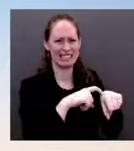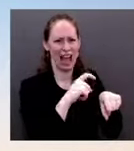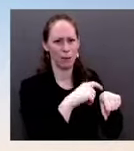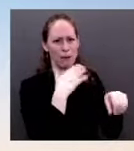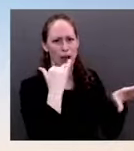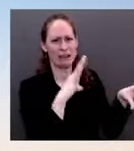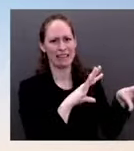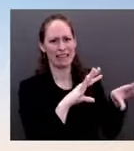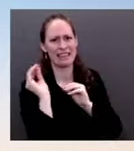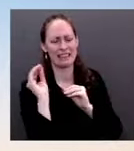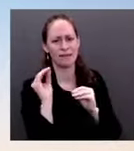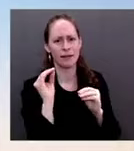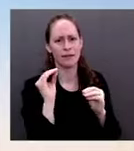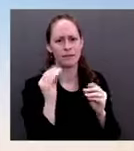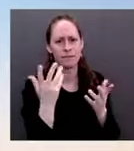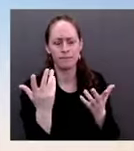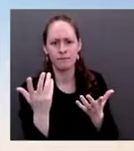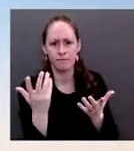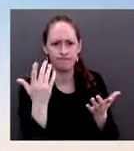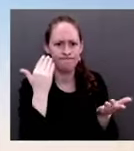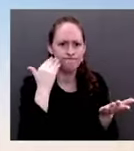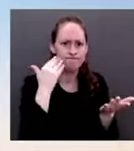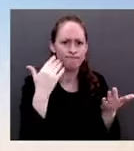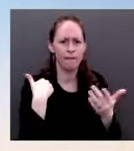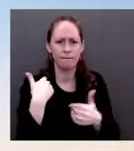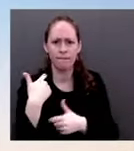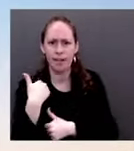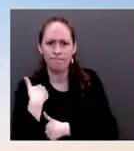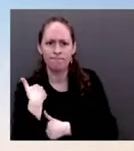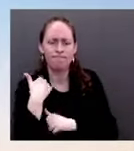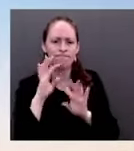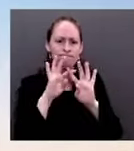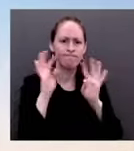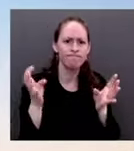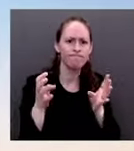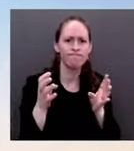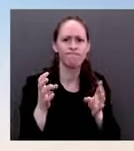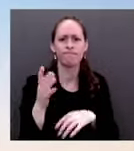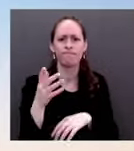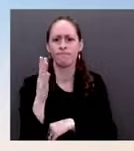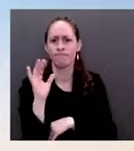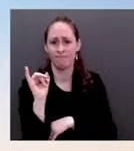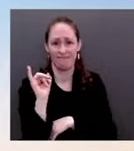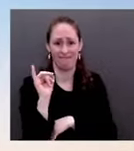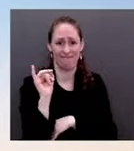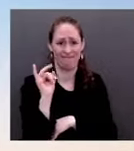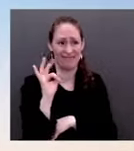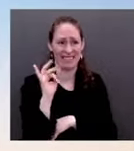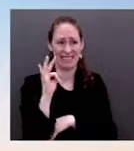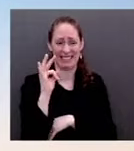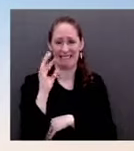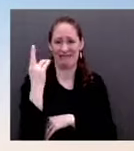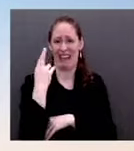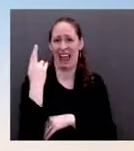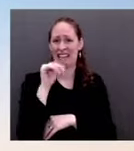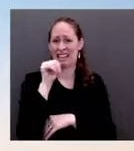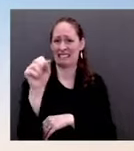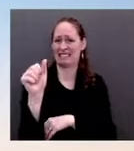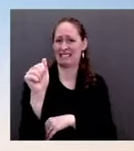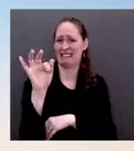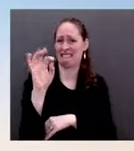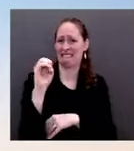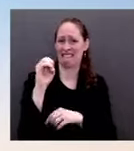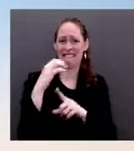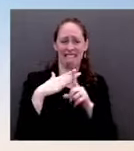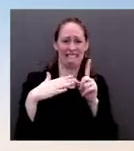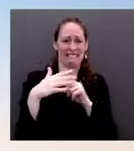security — any security situation deteriorates in any country around the world. The State Department does that assessment. I would point you to them for any